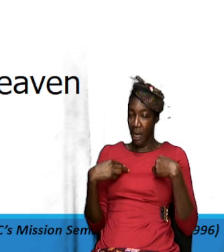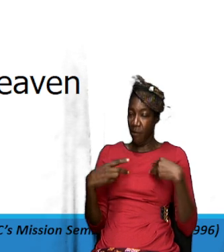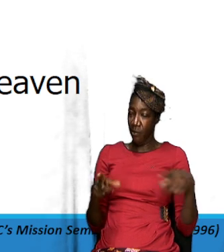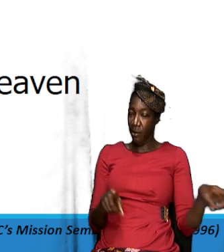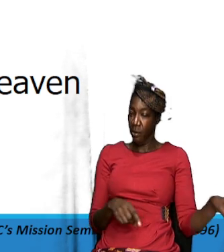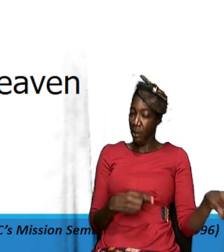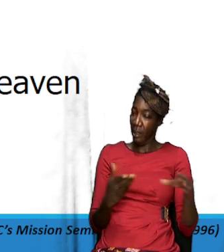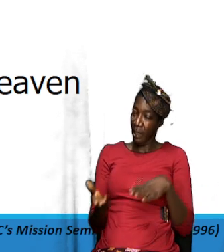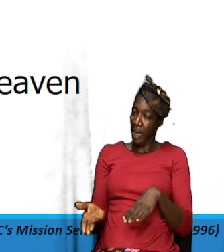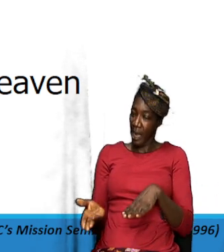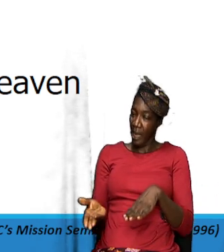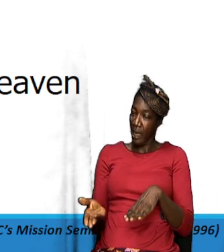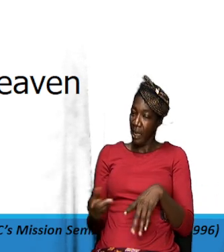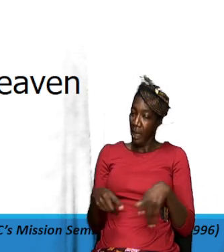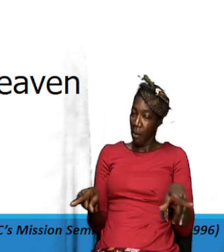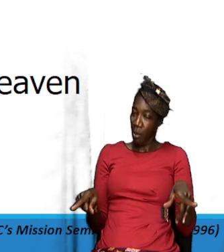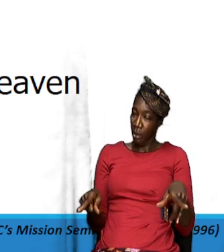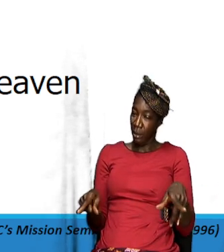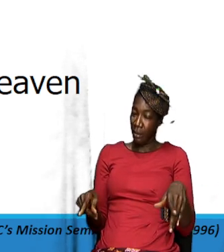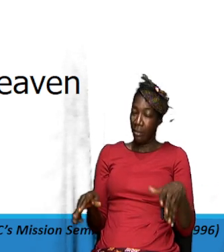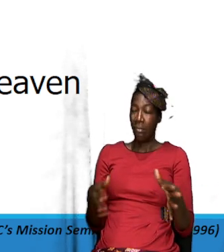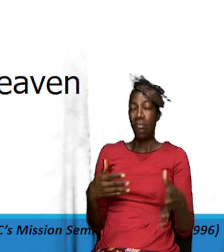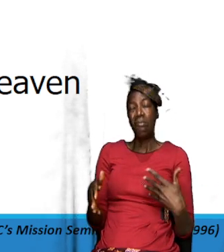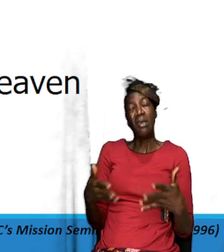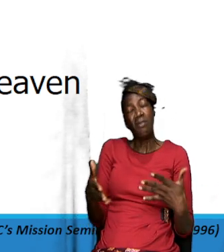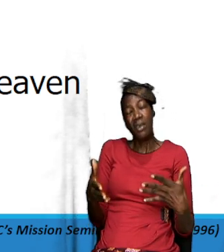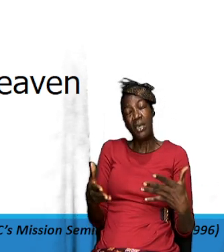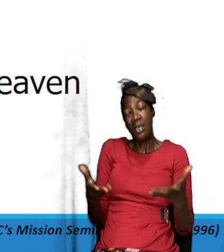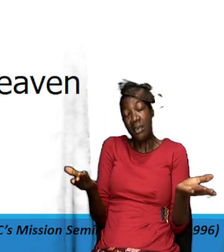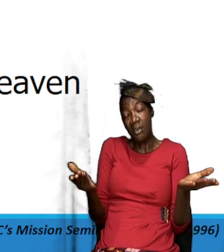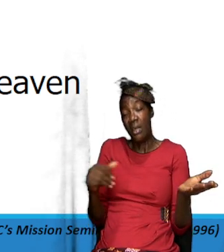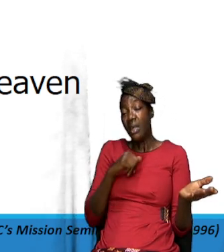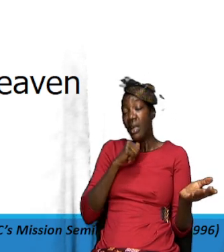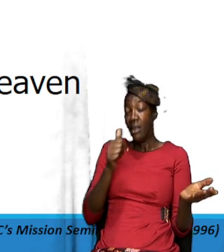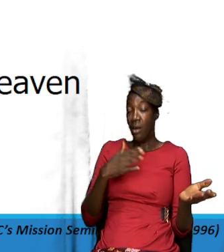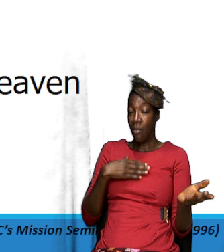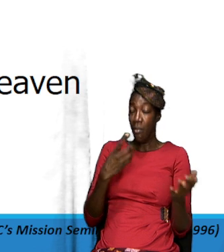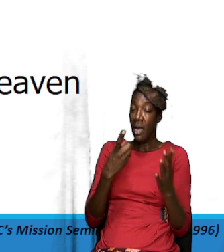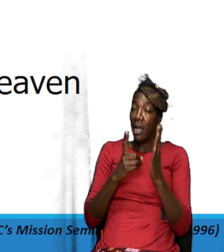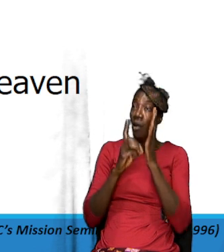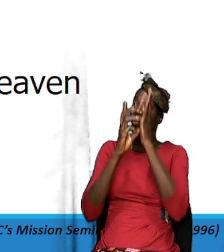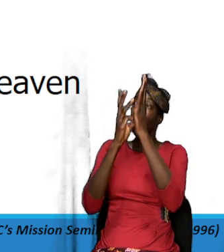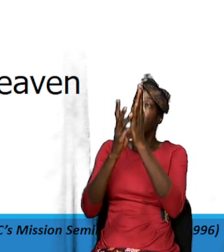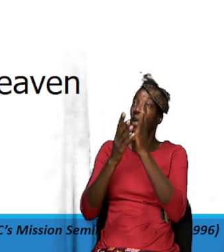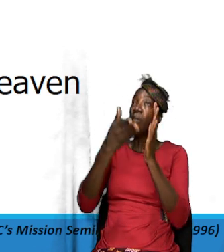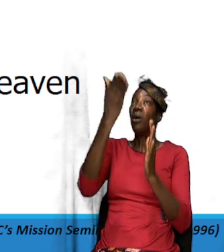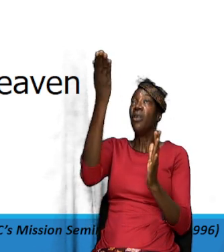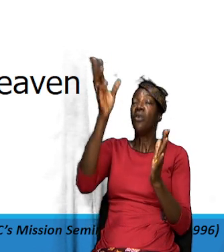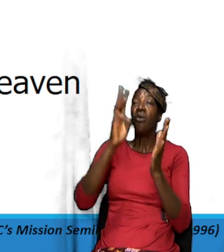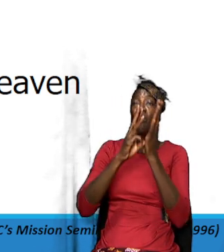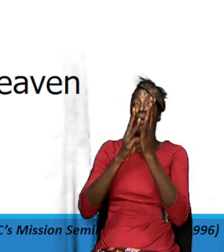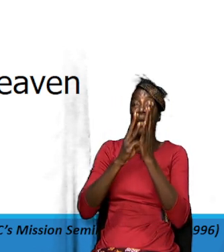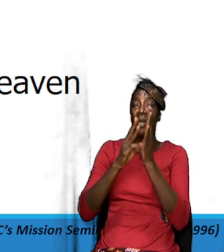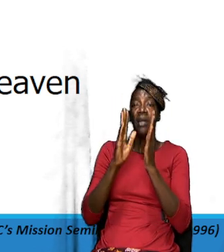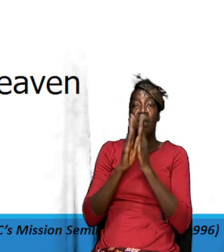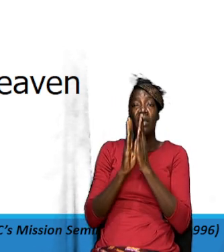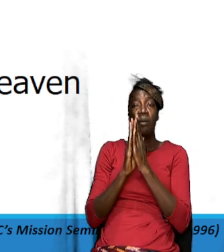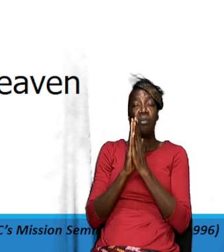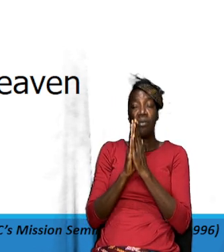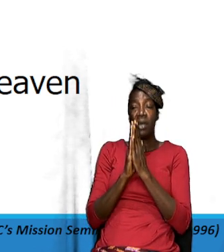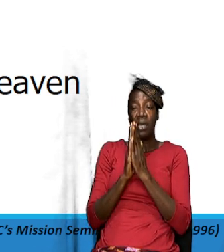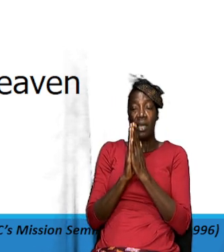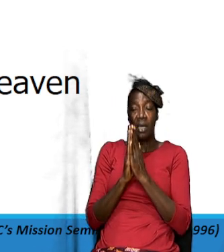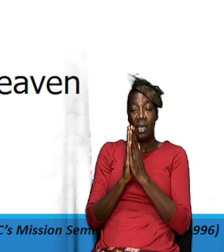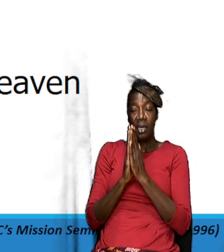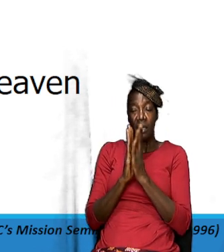nevertheless he said though not my will but thy will be done and so we need to pray we need to spend some